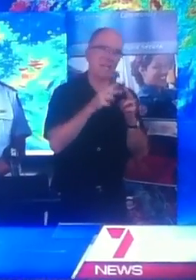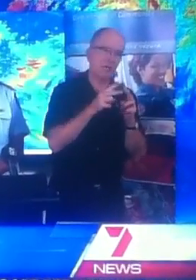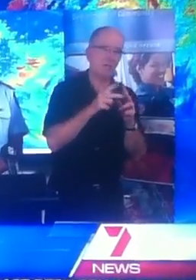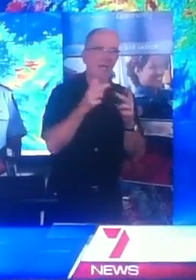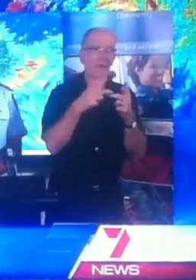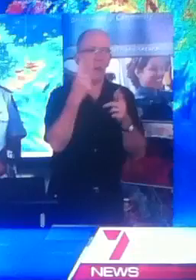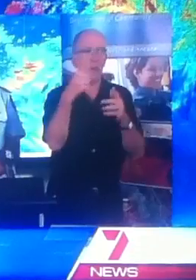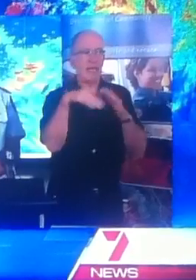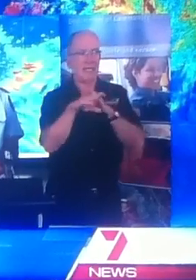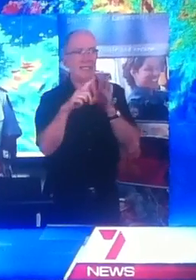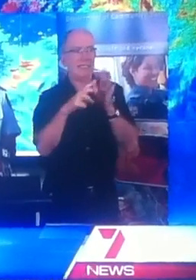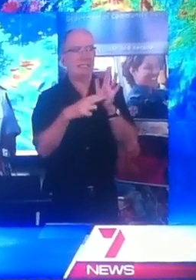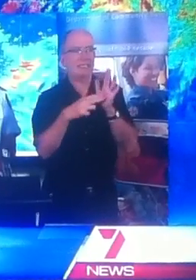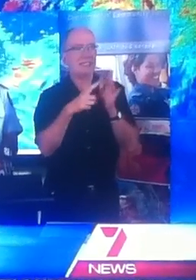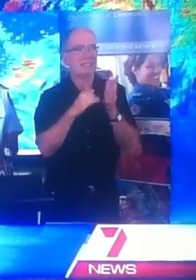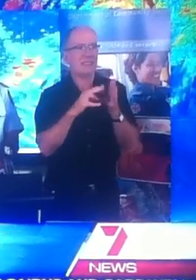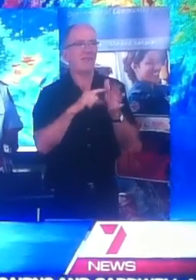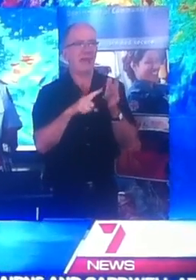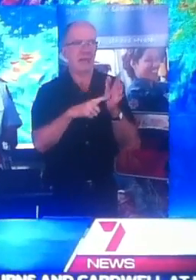Innisfail.